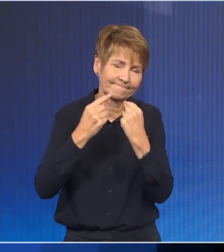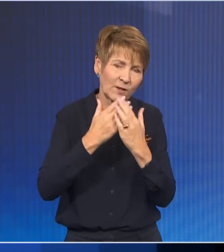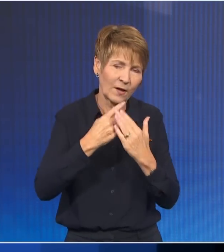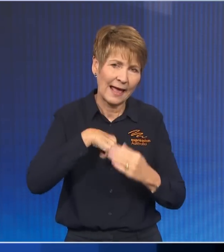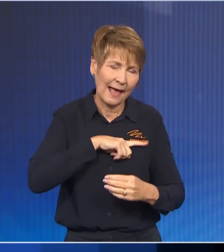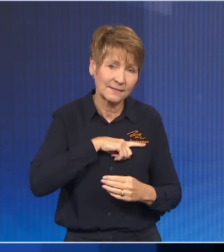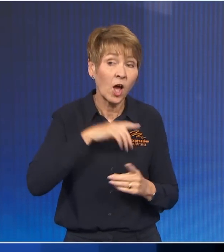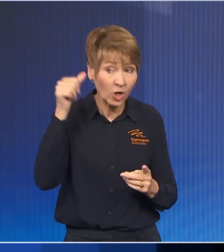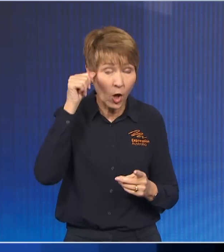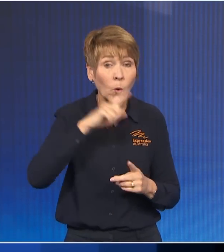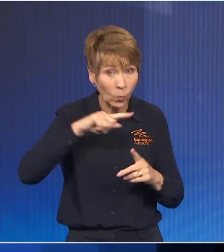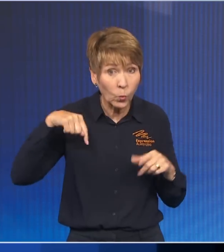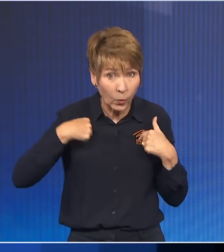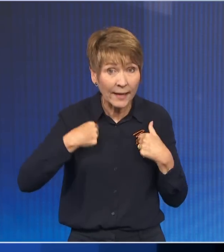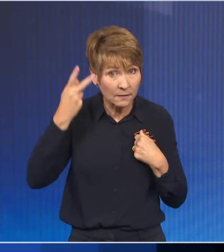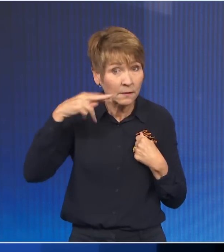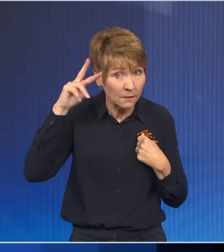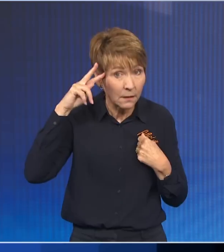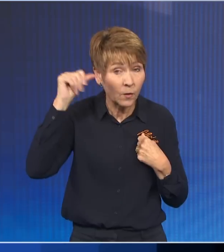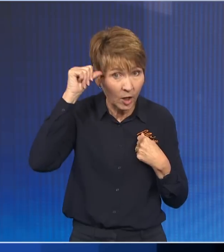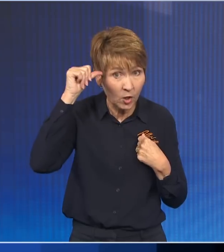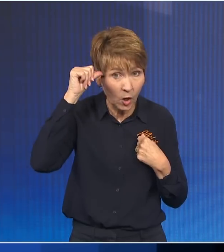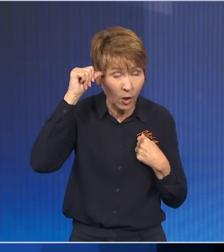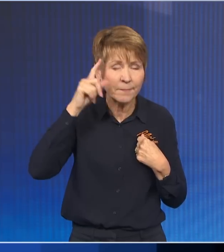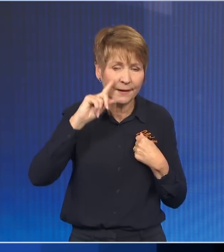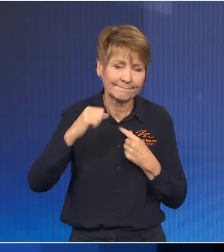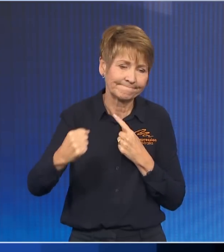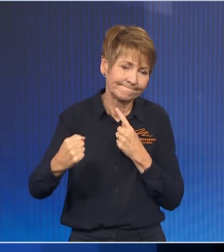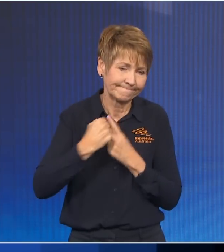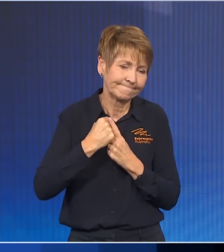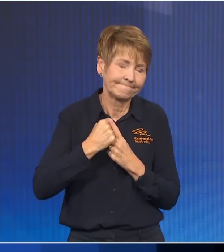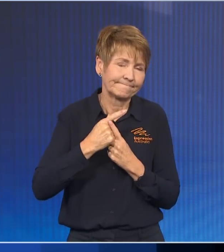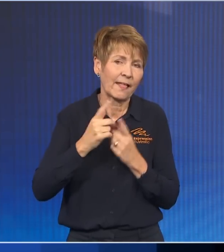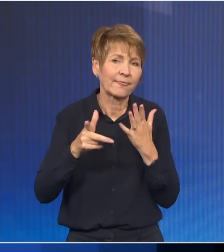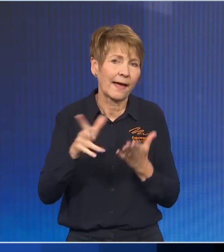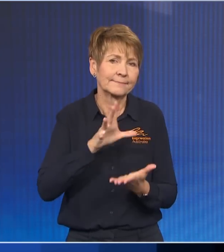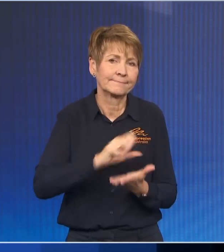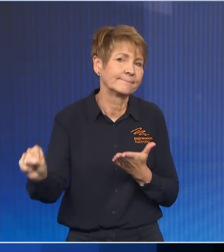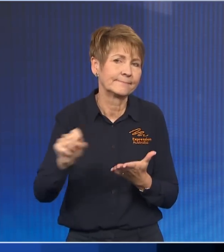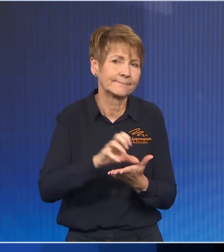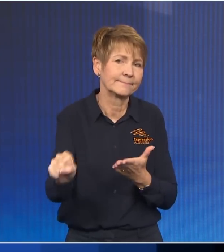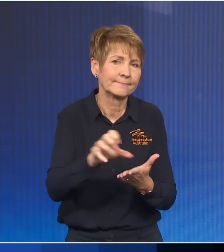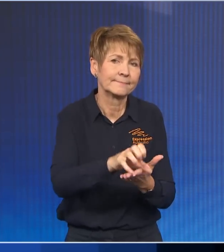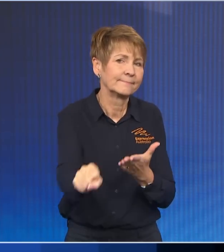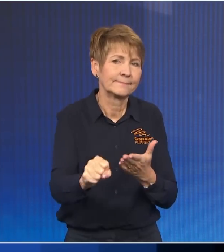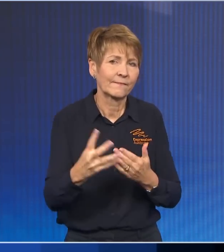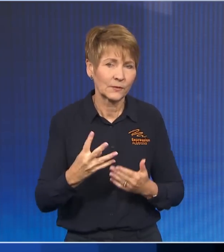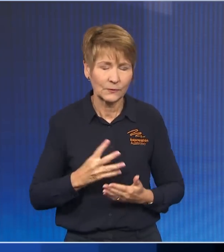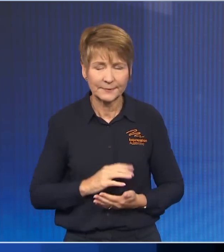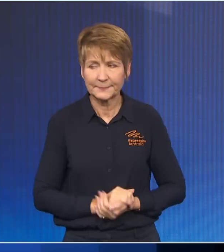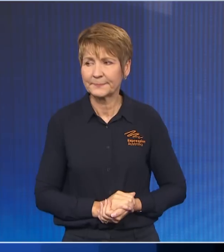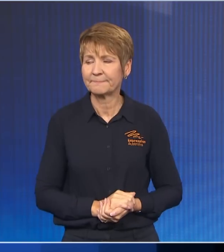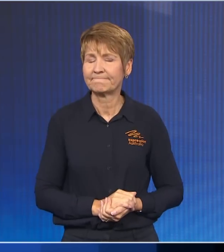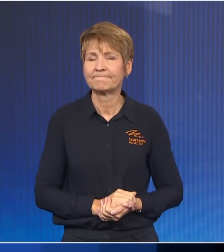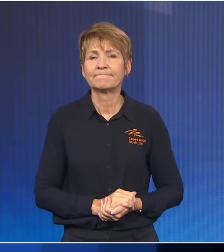reversed it. And yes, it certainly did have an impact on the vote last night. What happened to the CURTAN? That was extraordinary what we saw